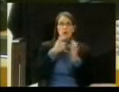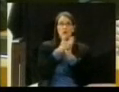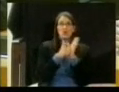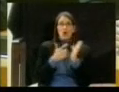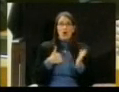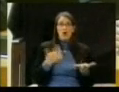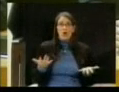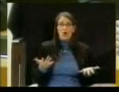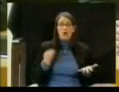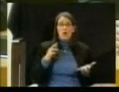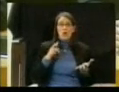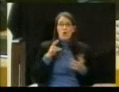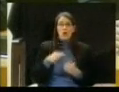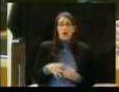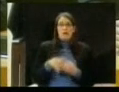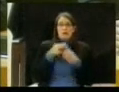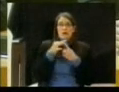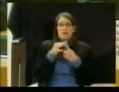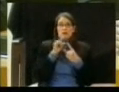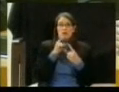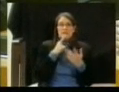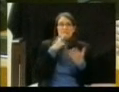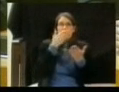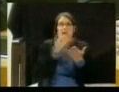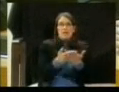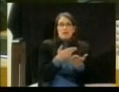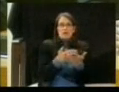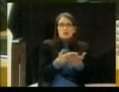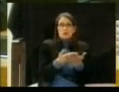show that the law was broken as it stands right now,